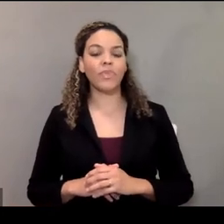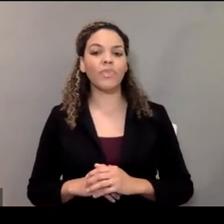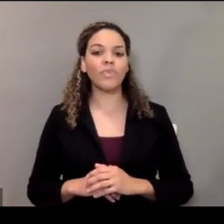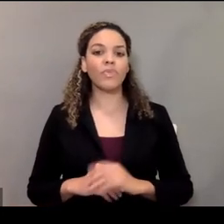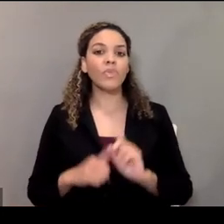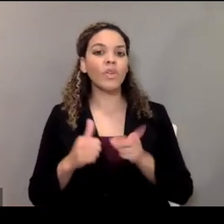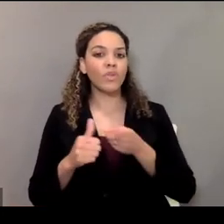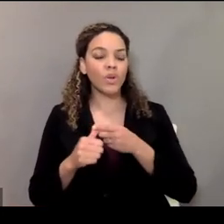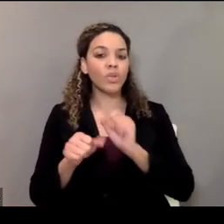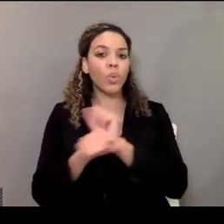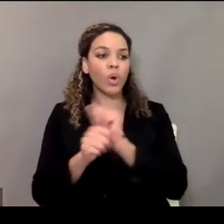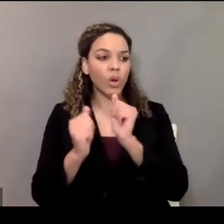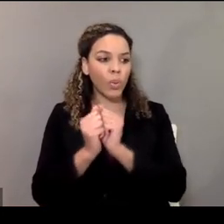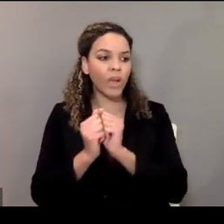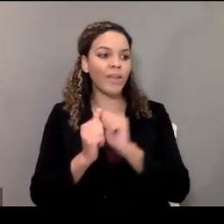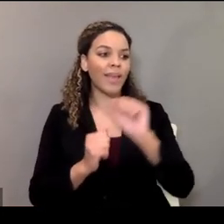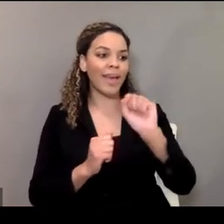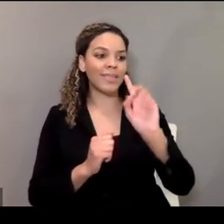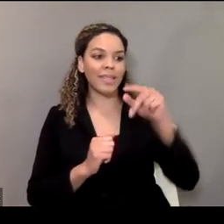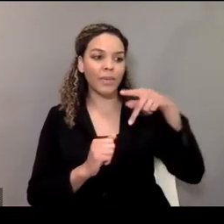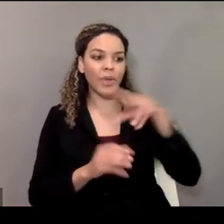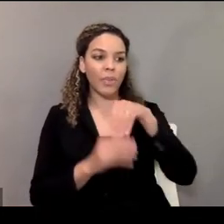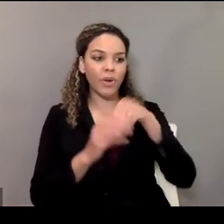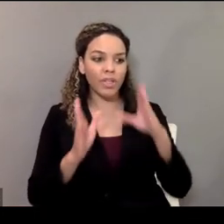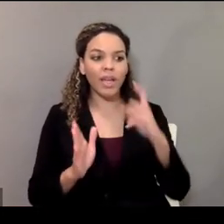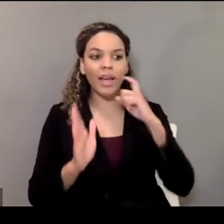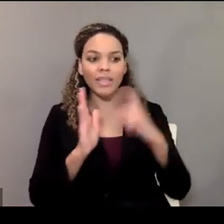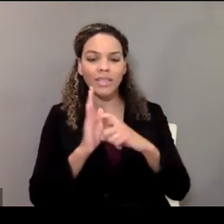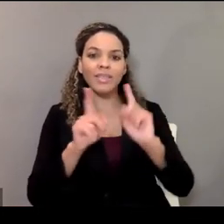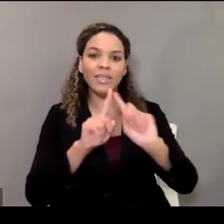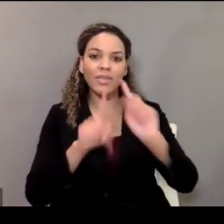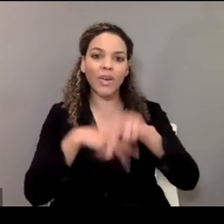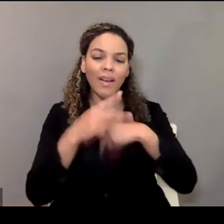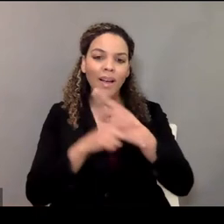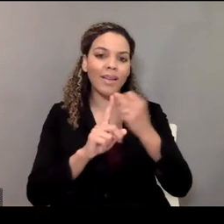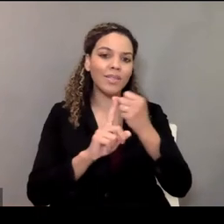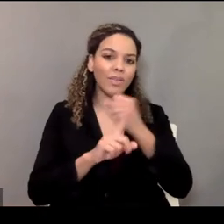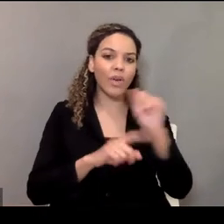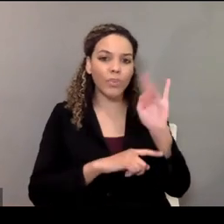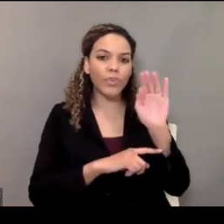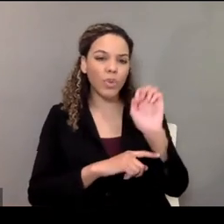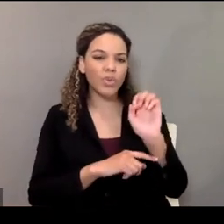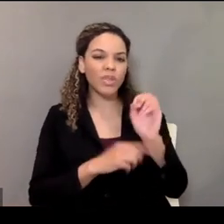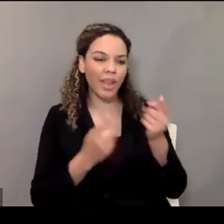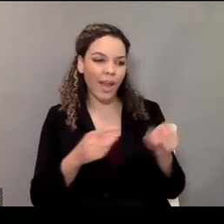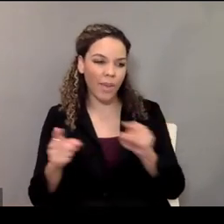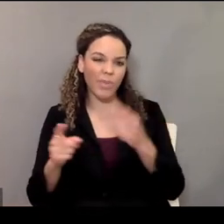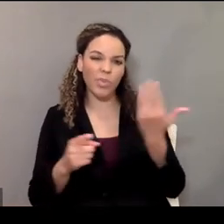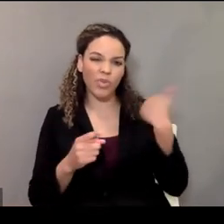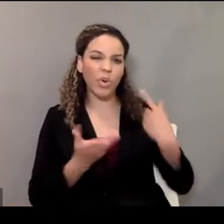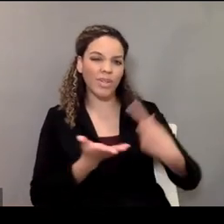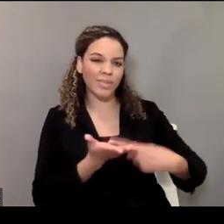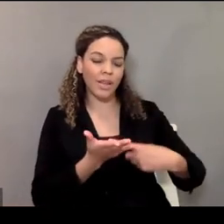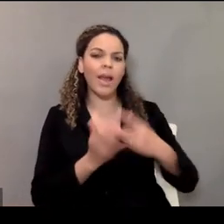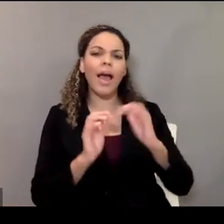First, work with the SDB participants to identify different kinds of abuse that exist, as we previously mentioned, and how